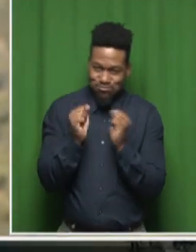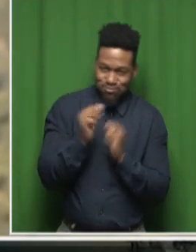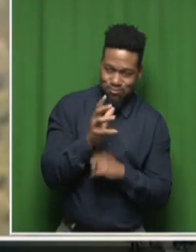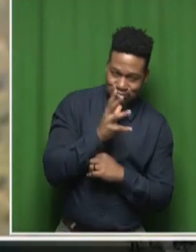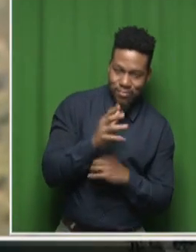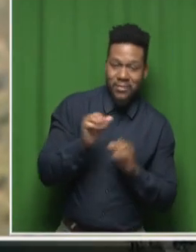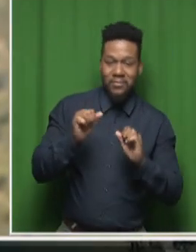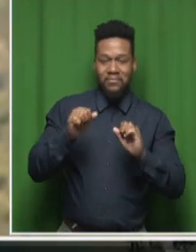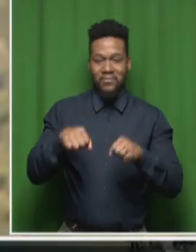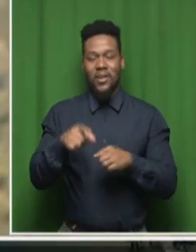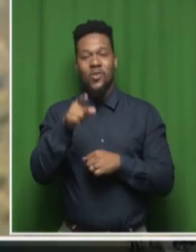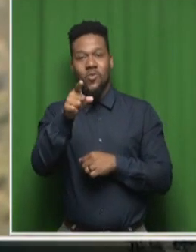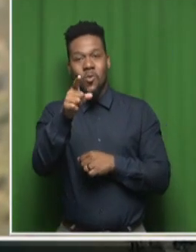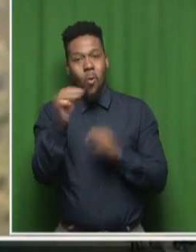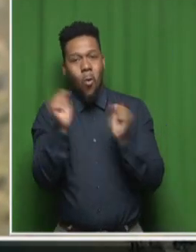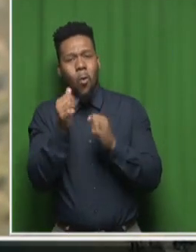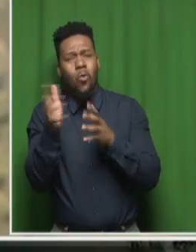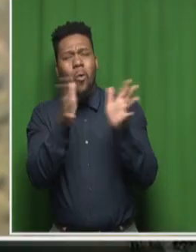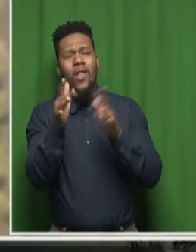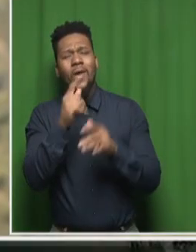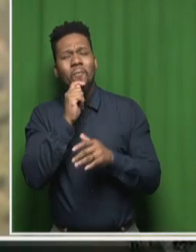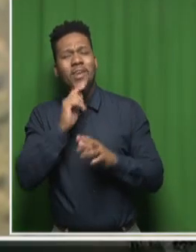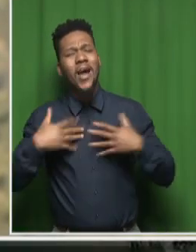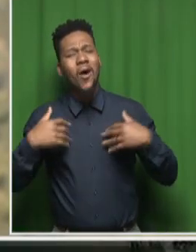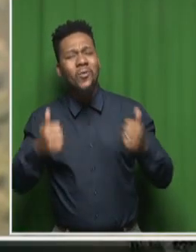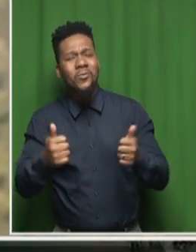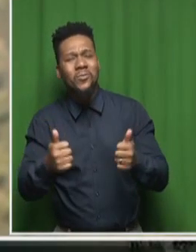this morning you've got the cold weather there. Good morning to you.